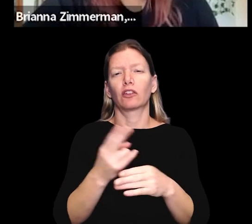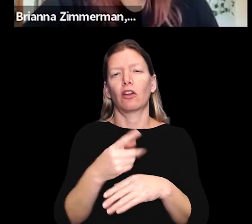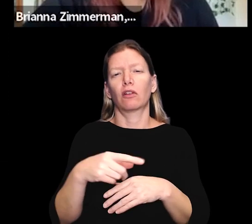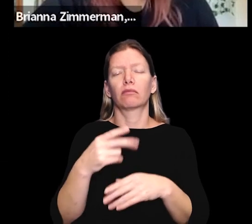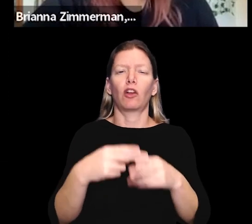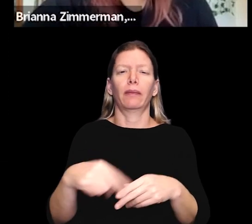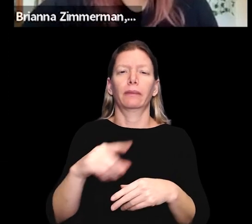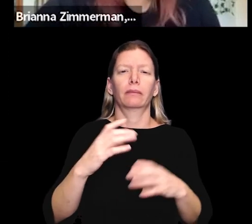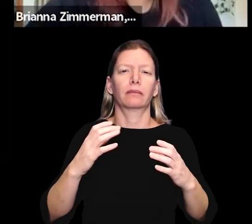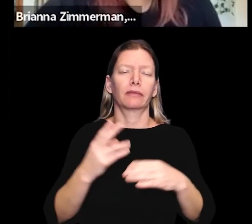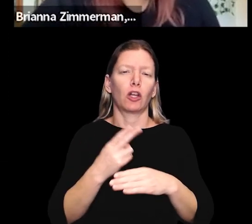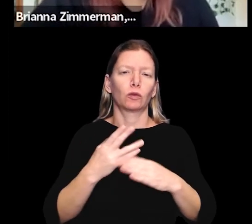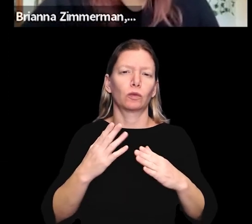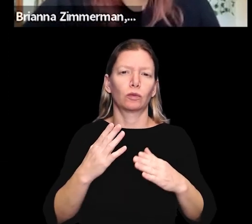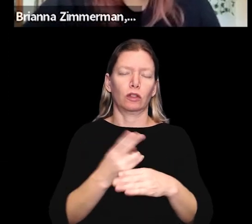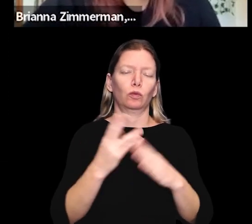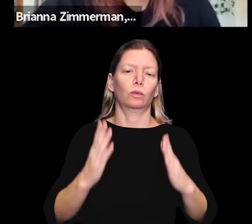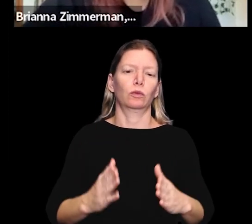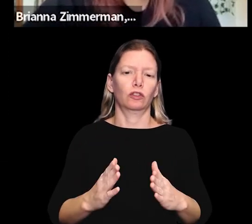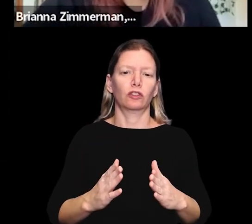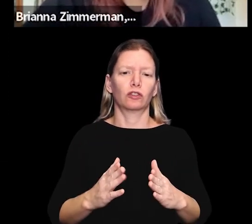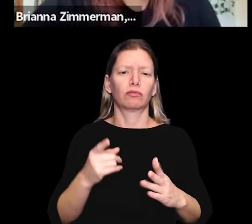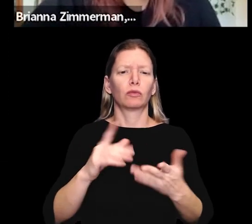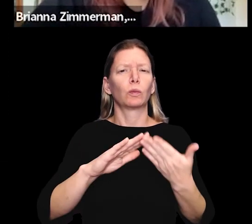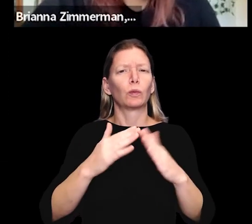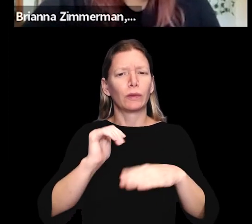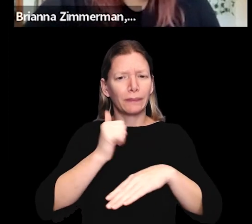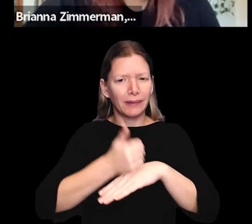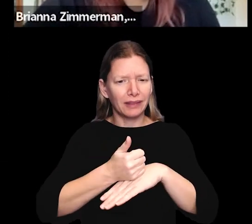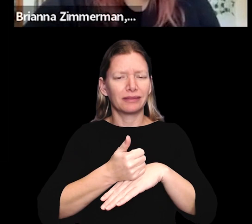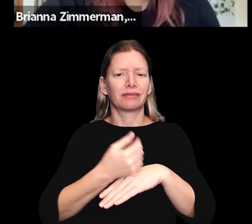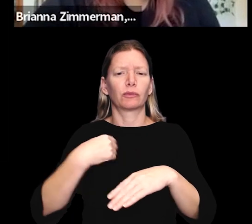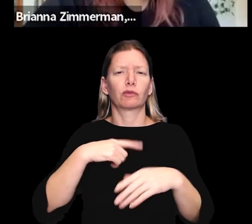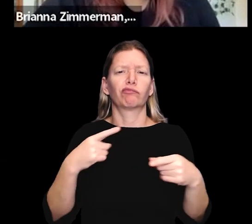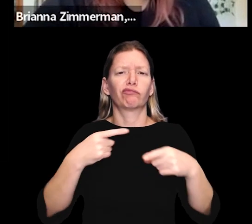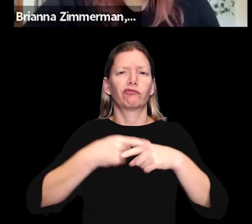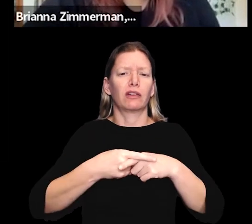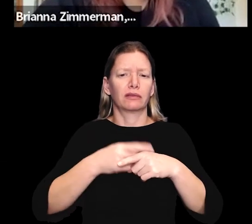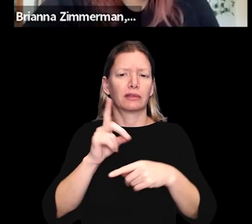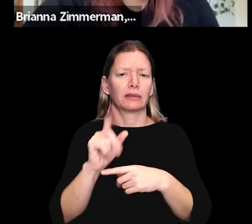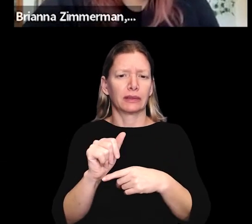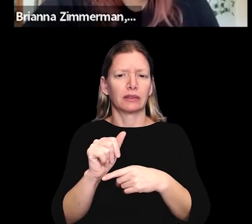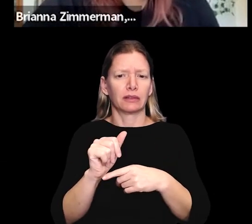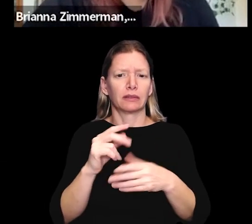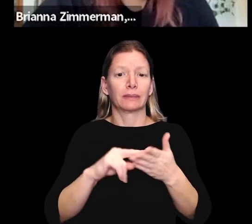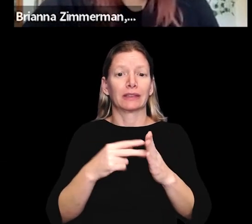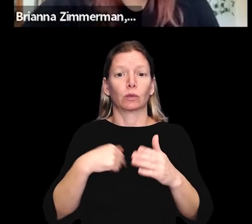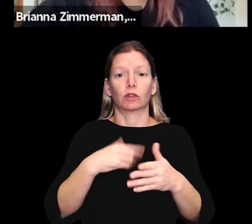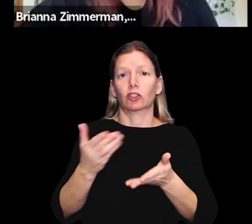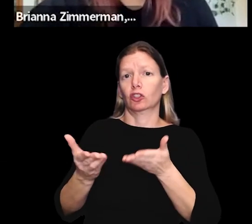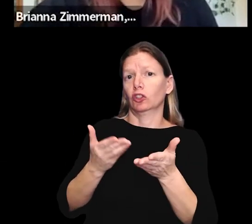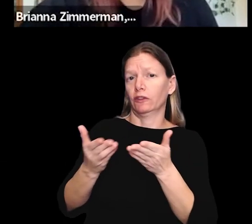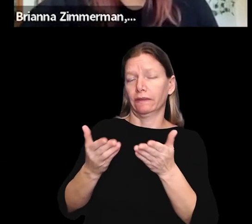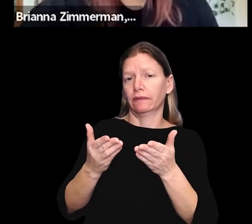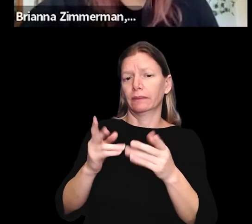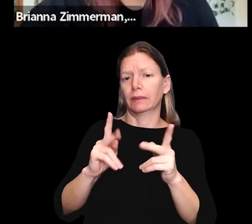we often call consumers. They're community based. We're cross disability, which